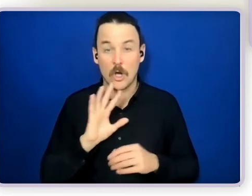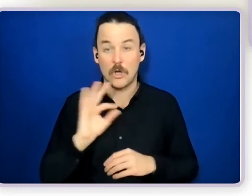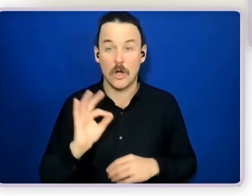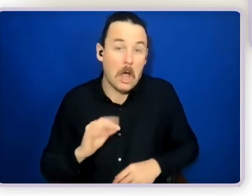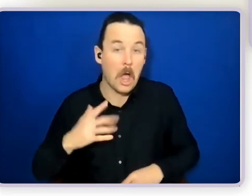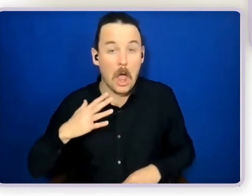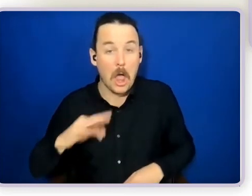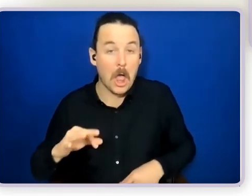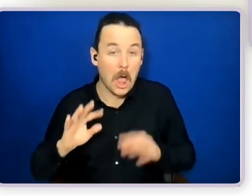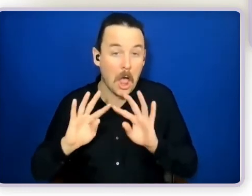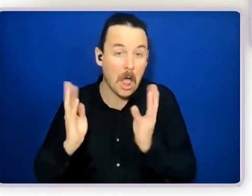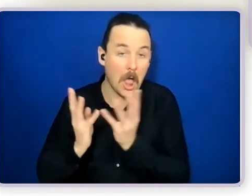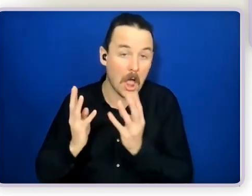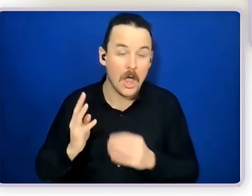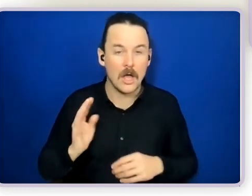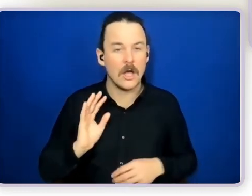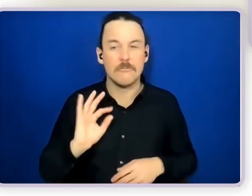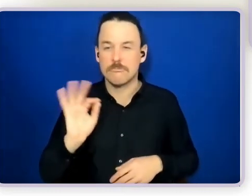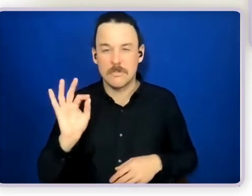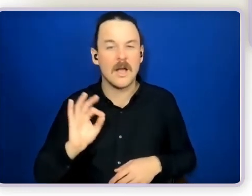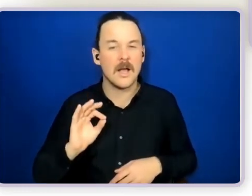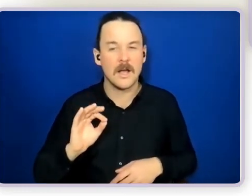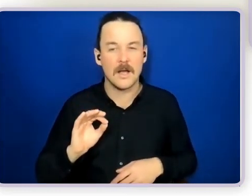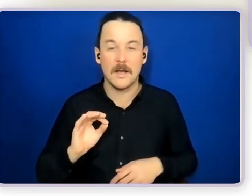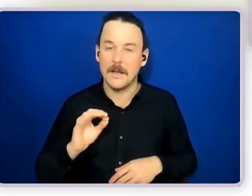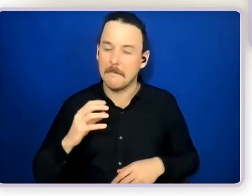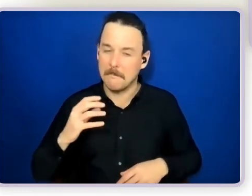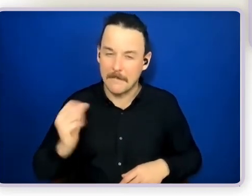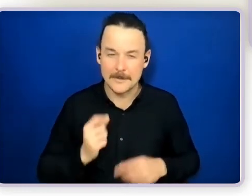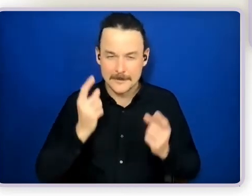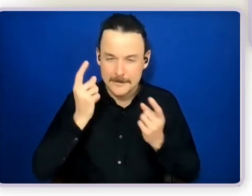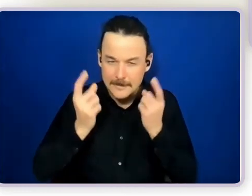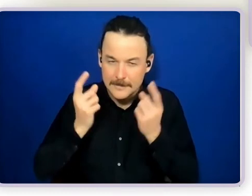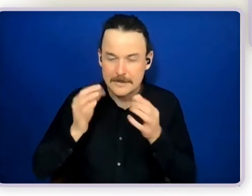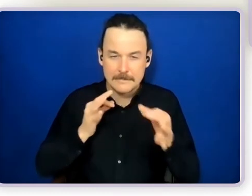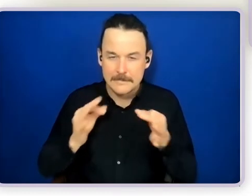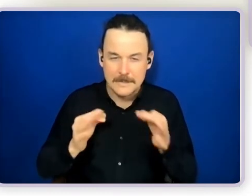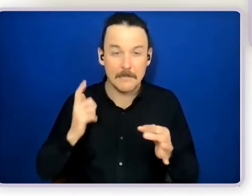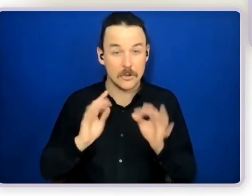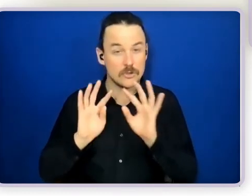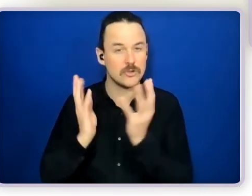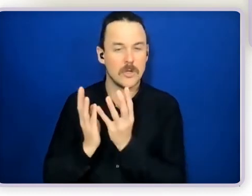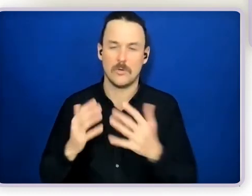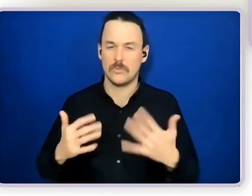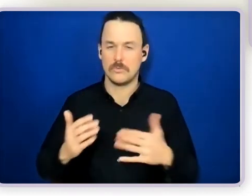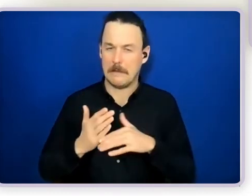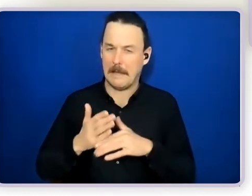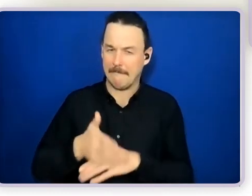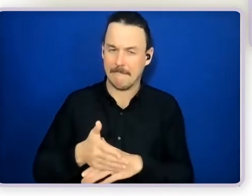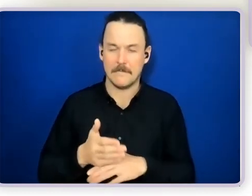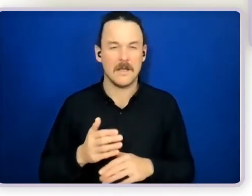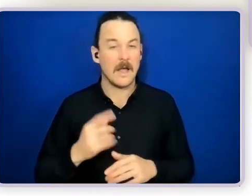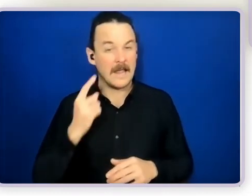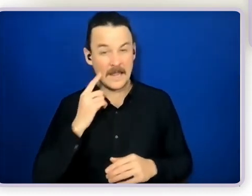definitely because it's a lot of effort to go into that you certainly want to not lose sight of the person would be talking